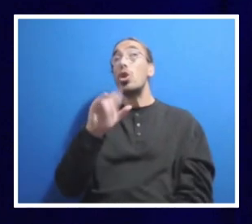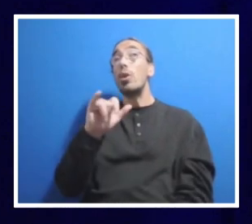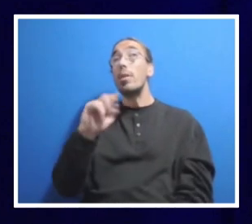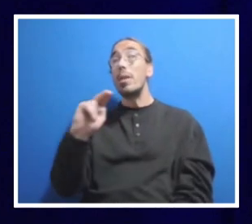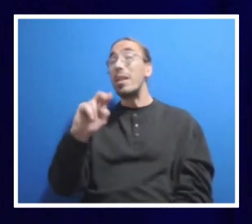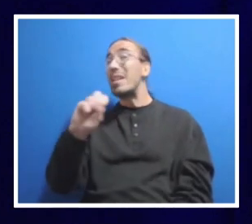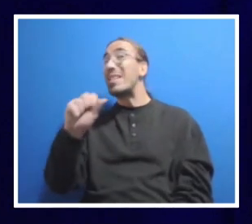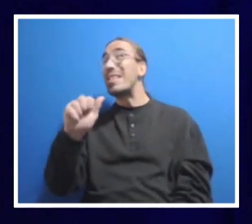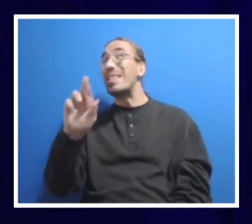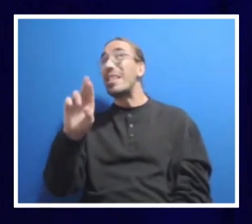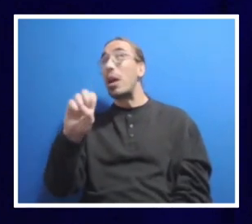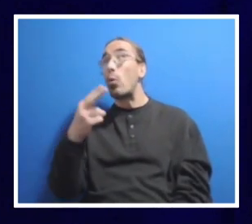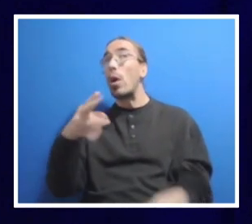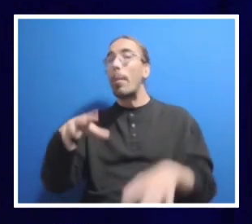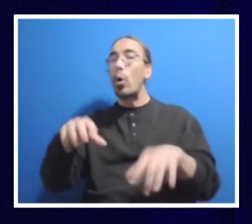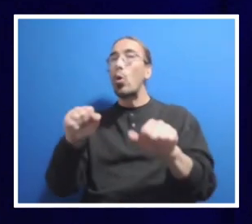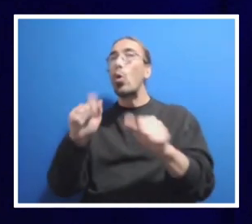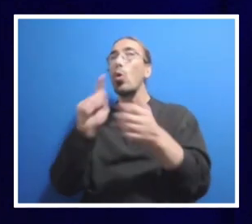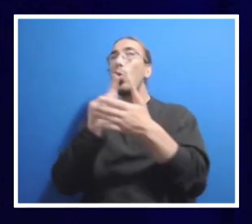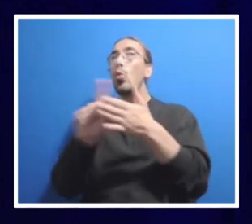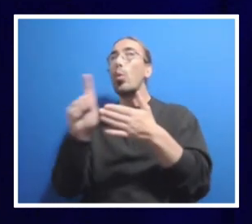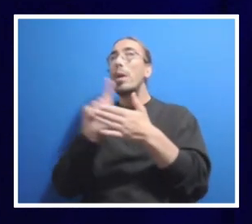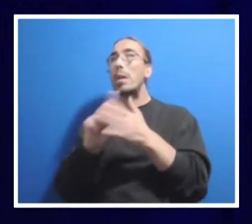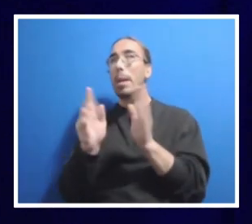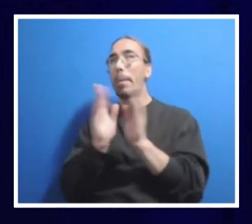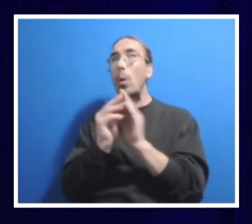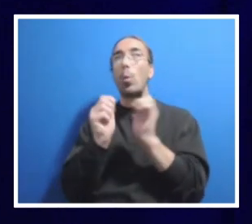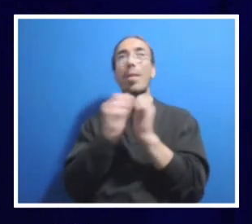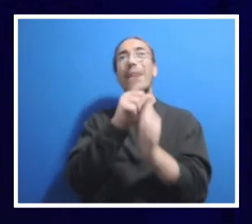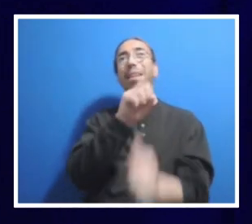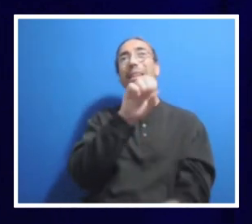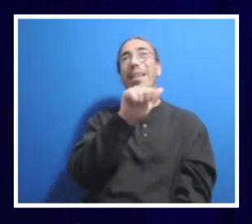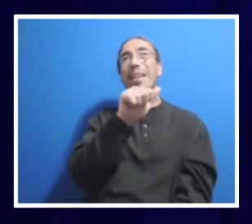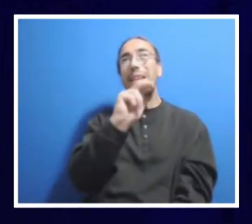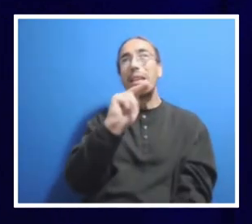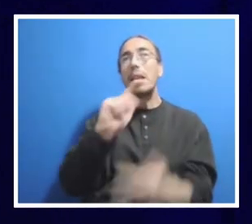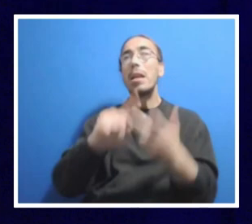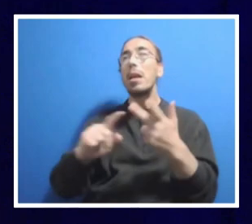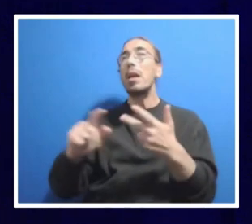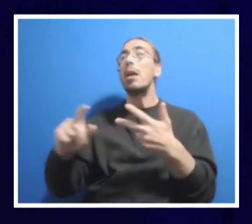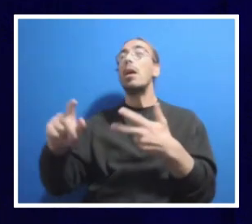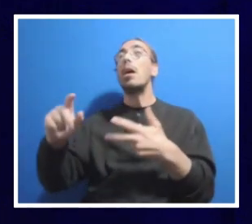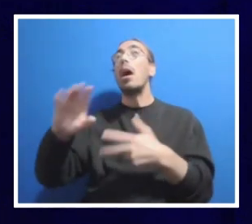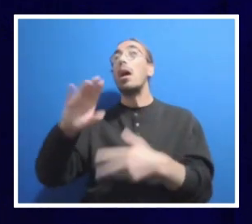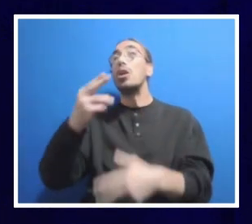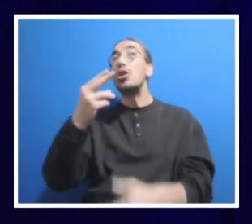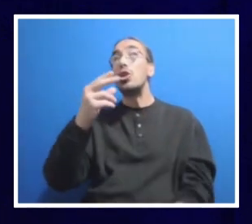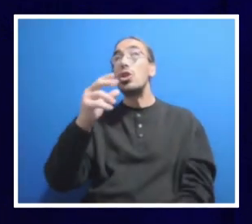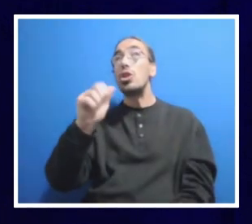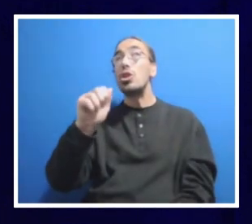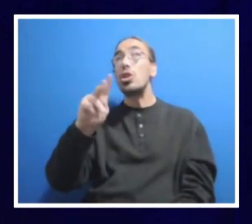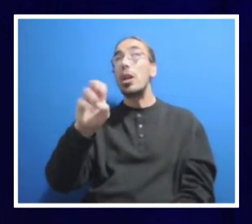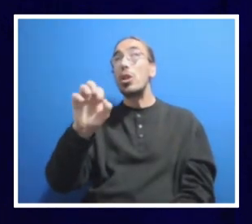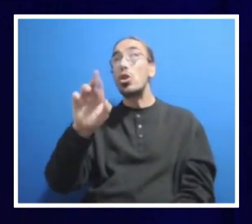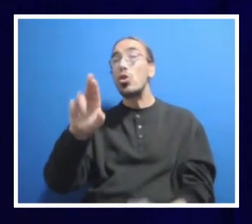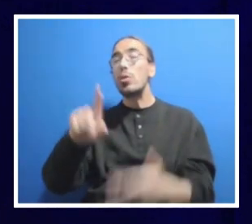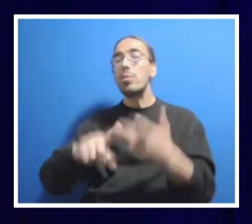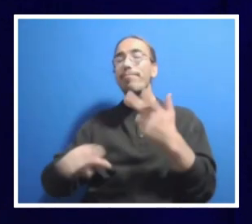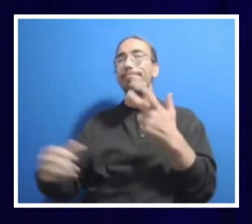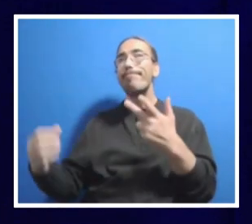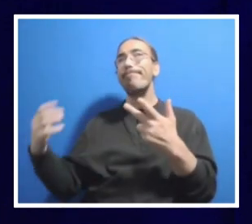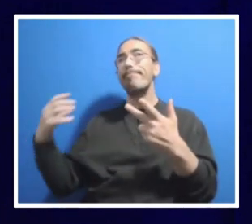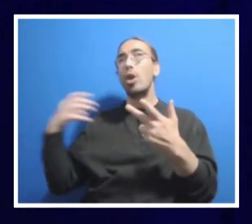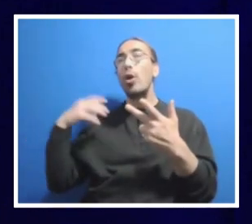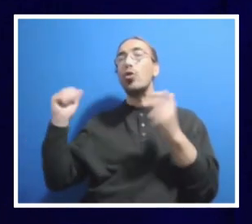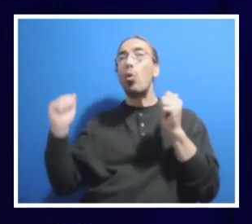meetings with our deans, with our chancellors, with their financial officers, so that we can all get on the same